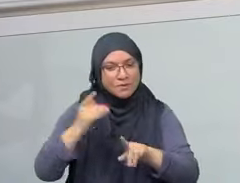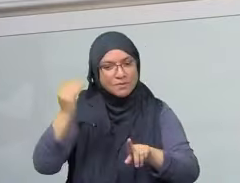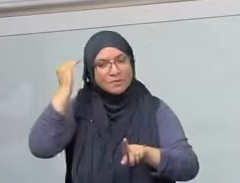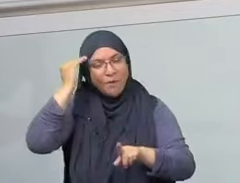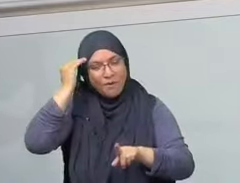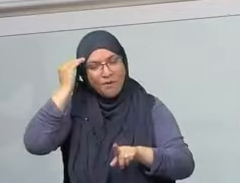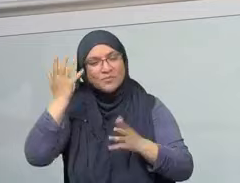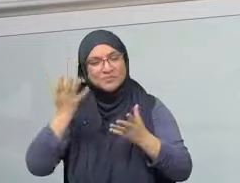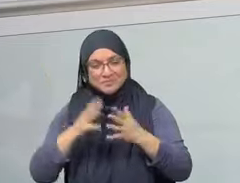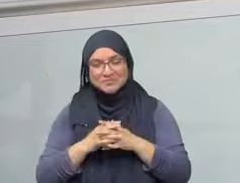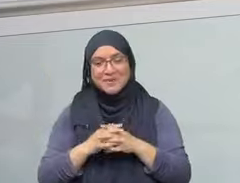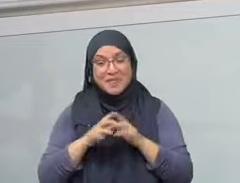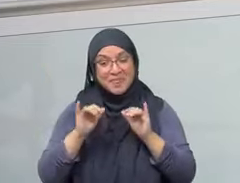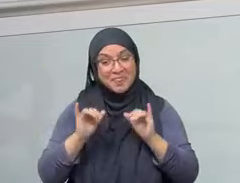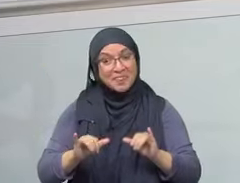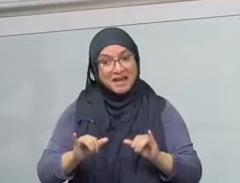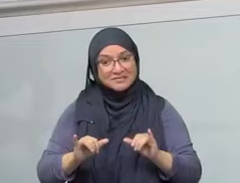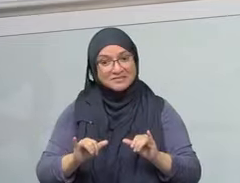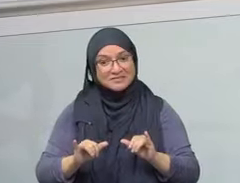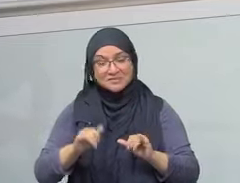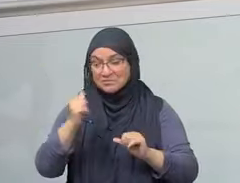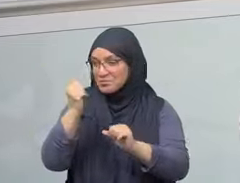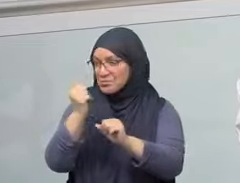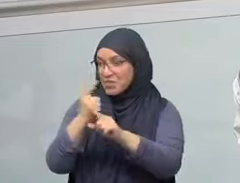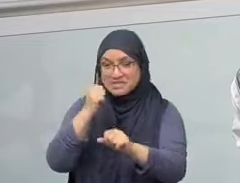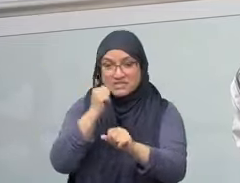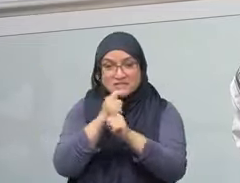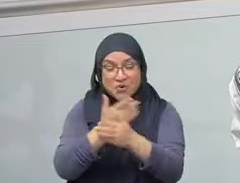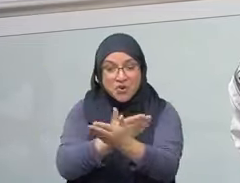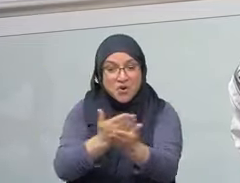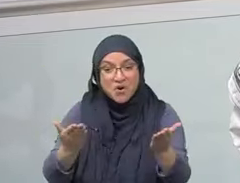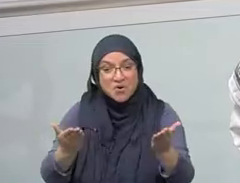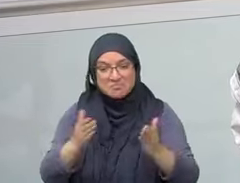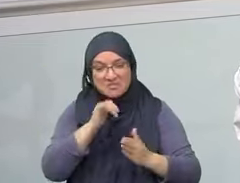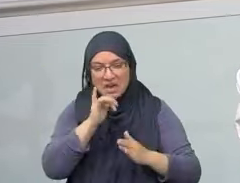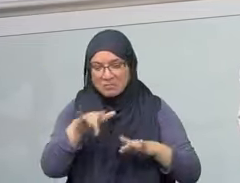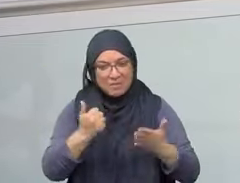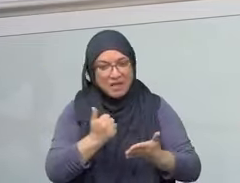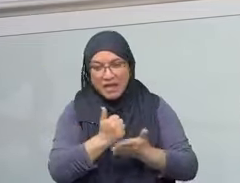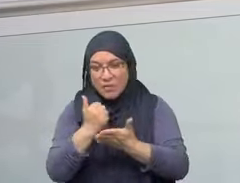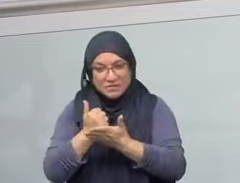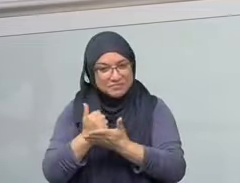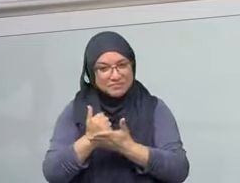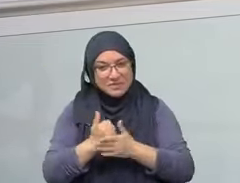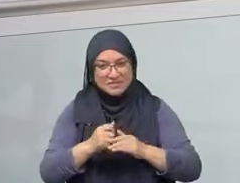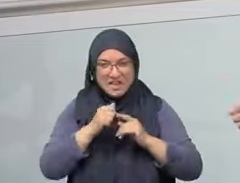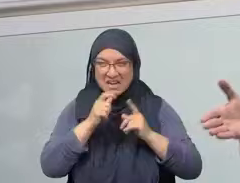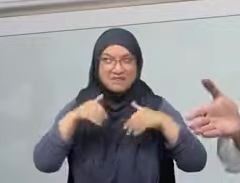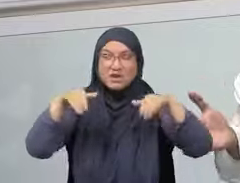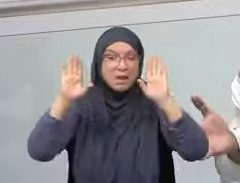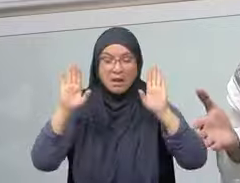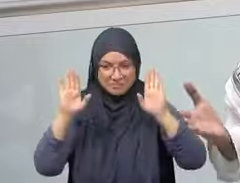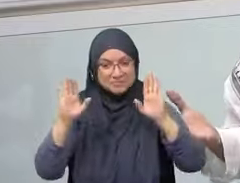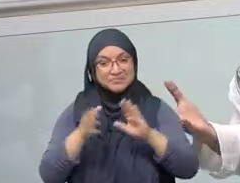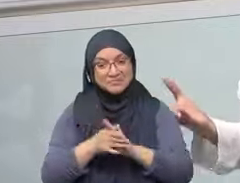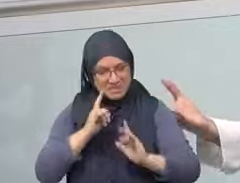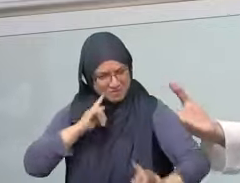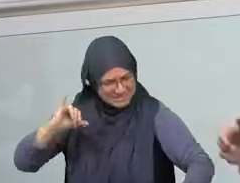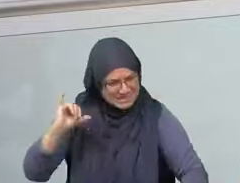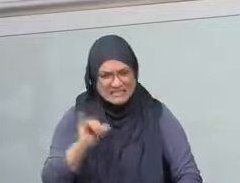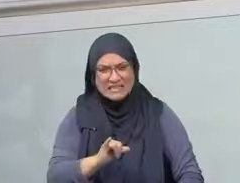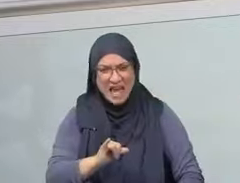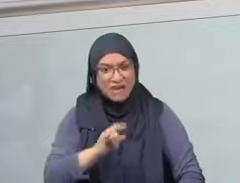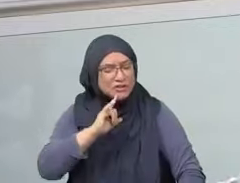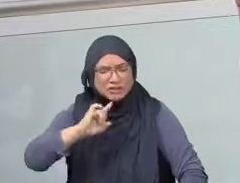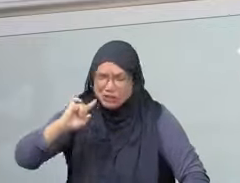a long time ago. By their brothers and sisters. But inshallah we are not amongst those that abandoned them. And when they asked the Prophet Sallallahu Alaihi Wasallam. Wa aynahum. Who are